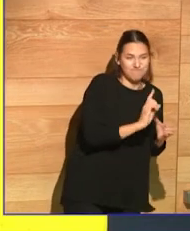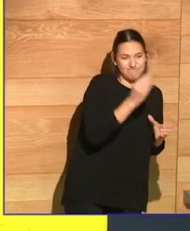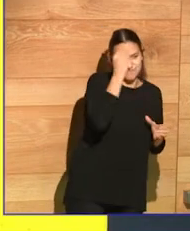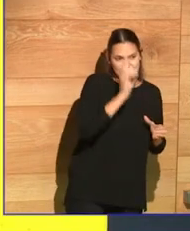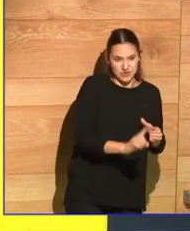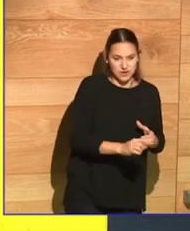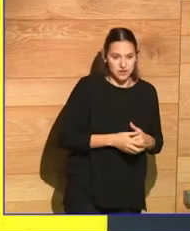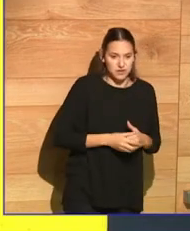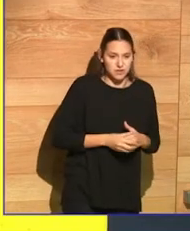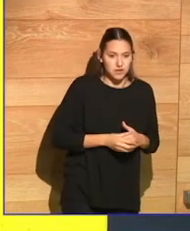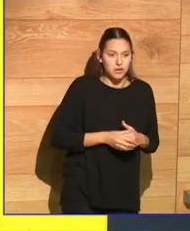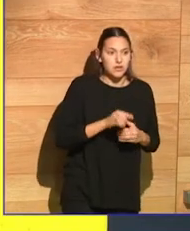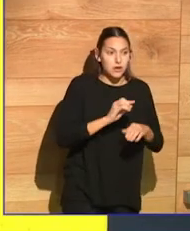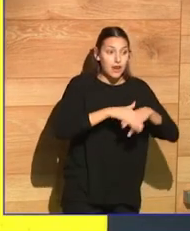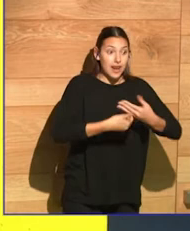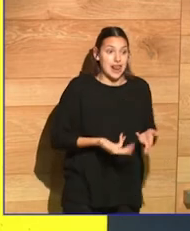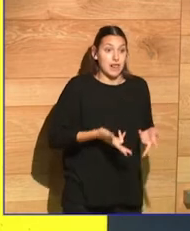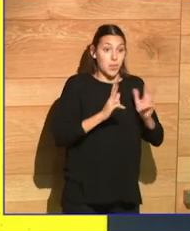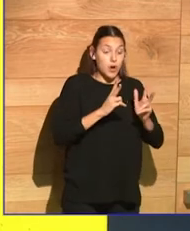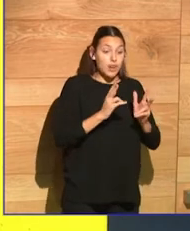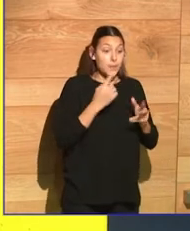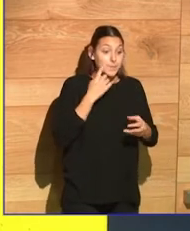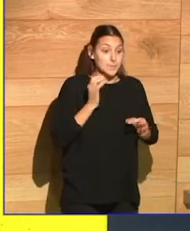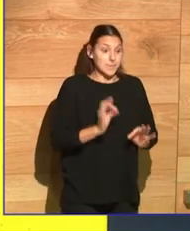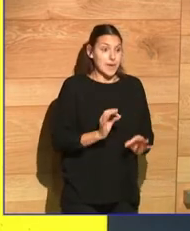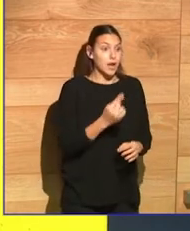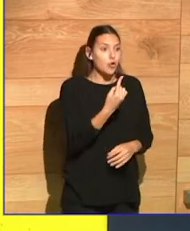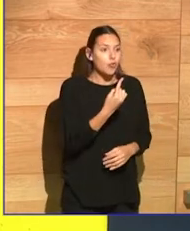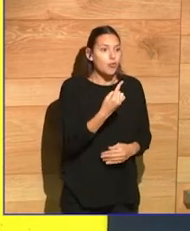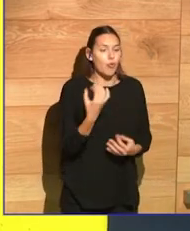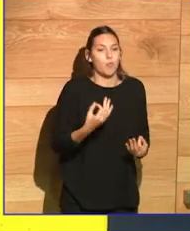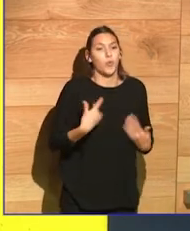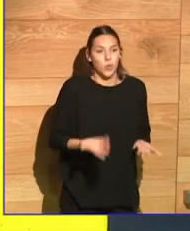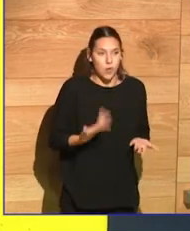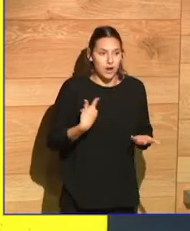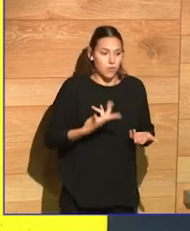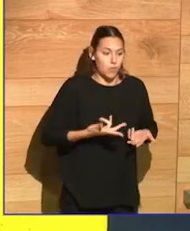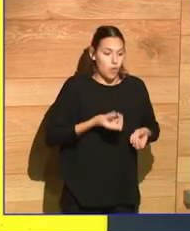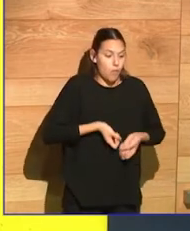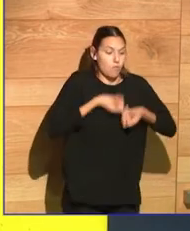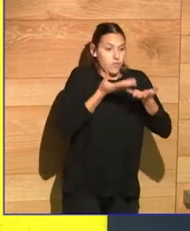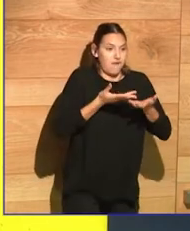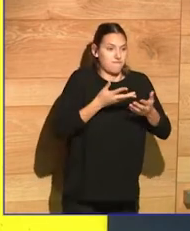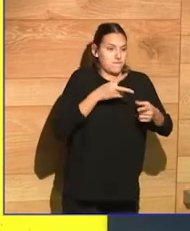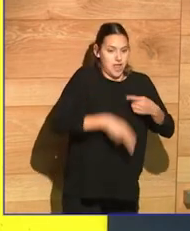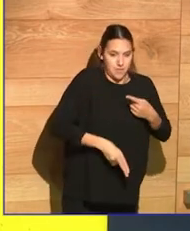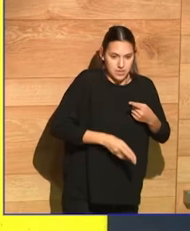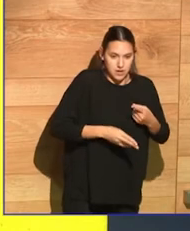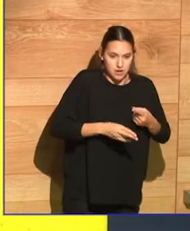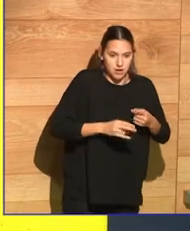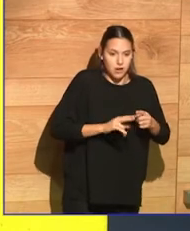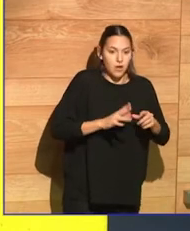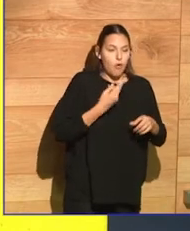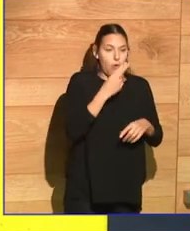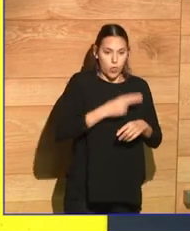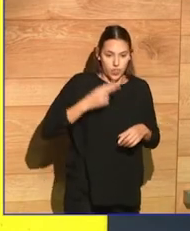Mr. Palanik, one of the dangers for that threatened democracy is the lack of freedom of